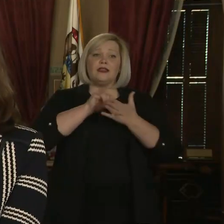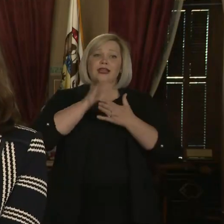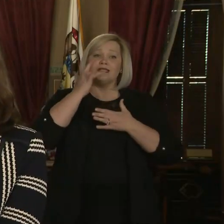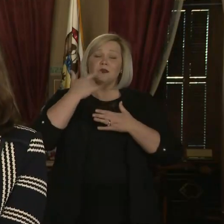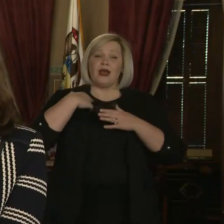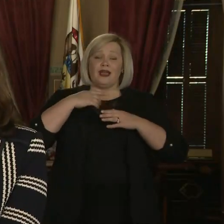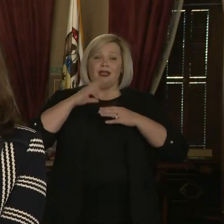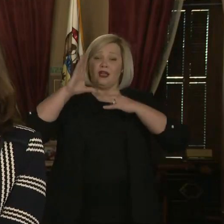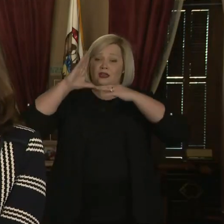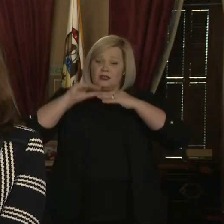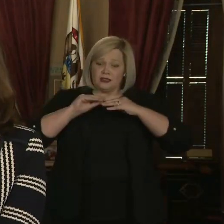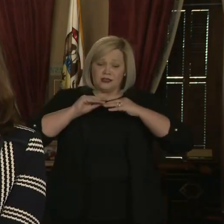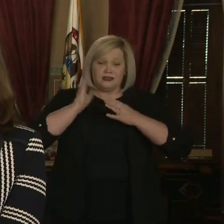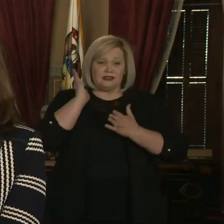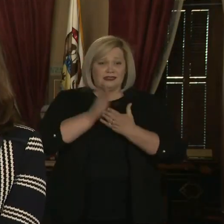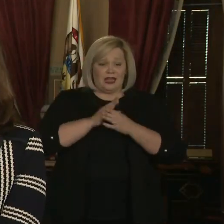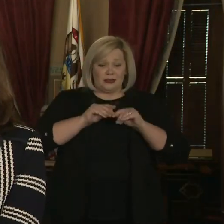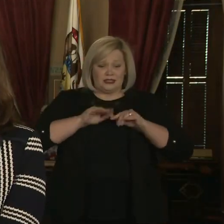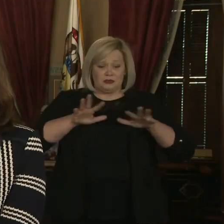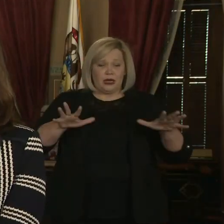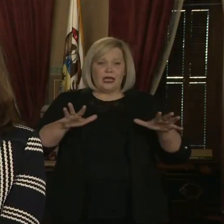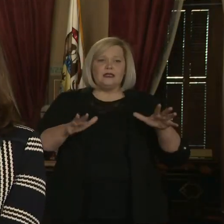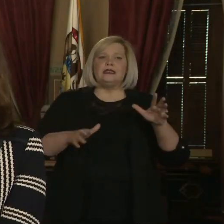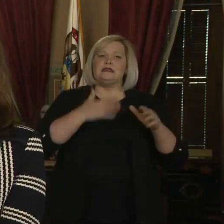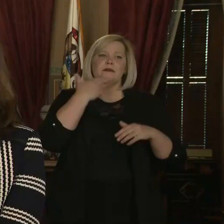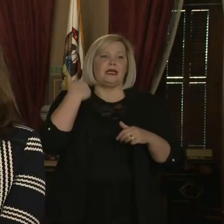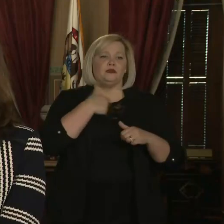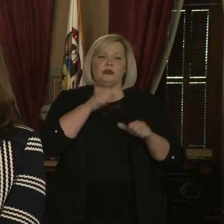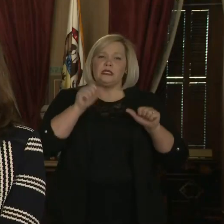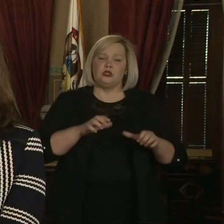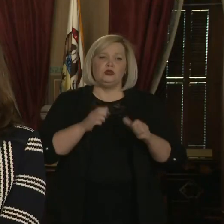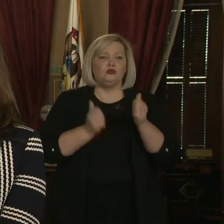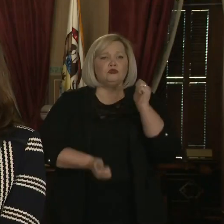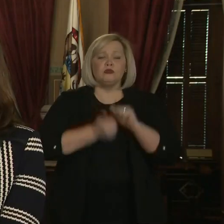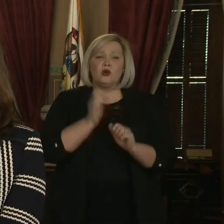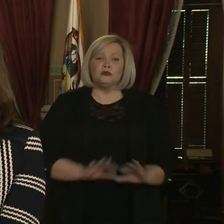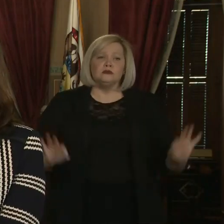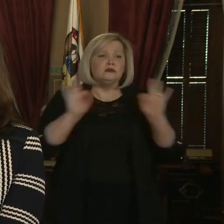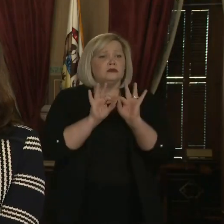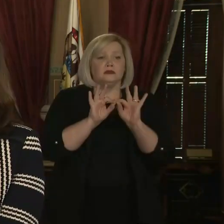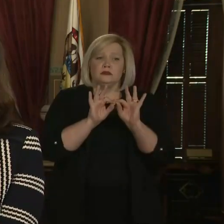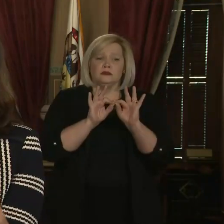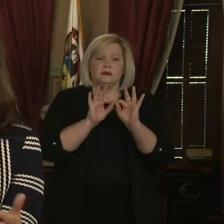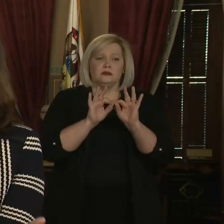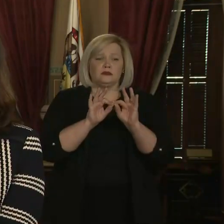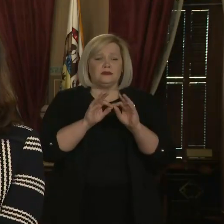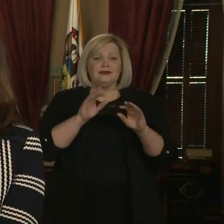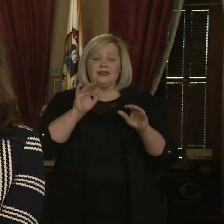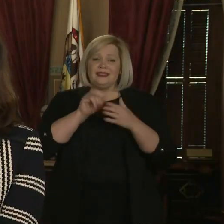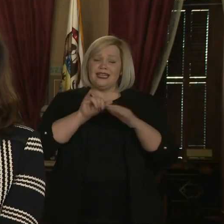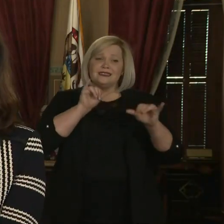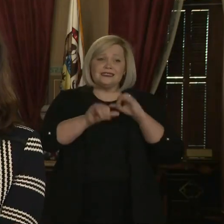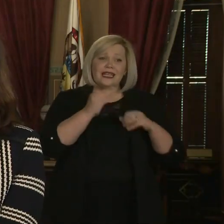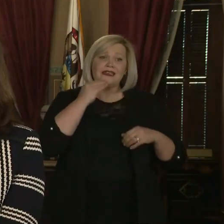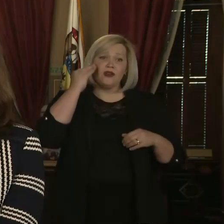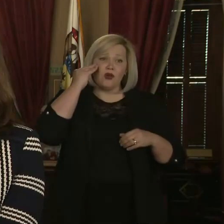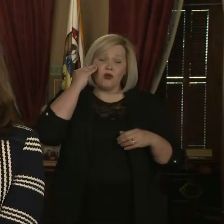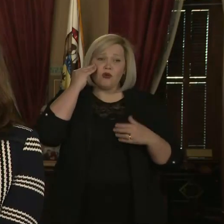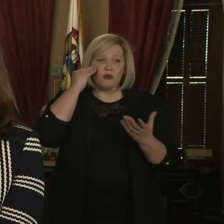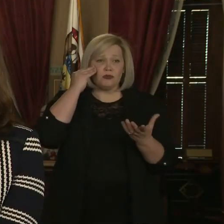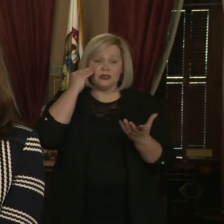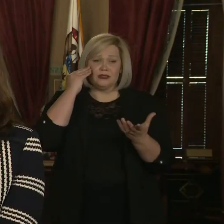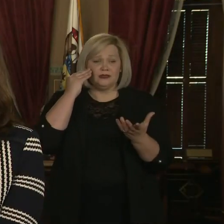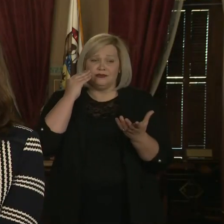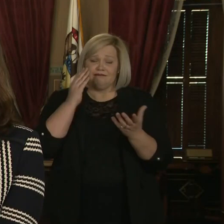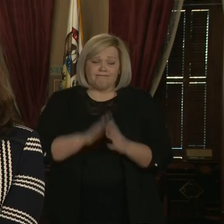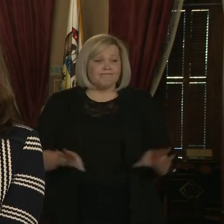spread is our most valuable tool. And our stay home order is aggressive, but we've seen a map just in today's New